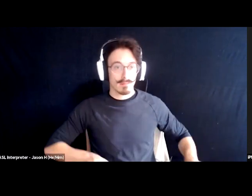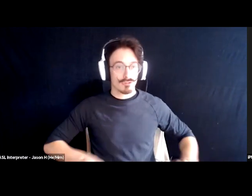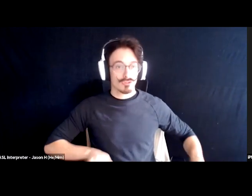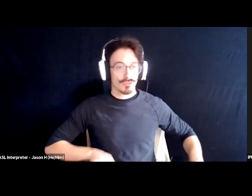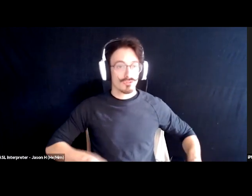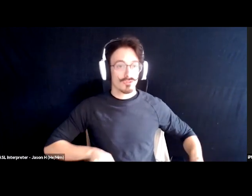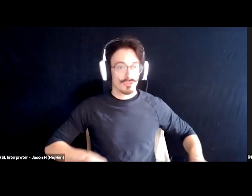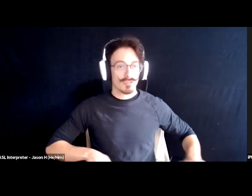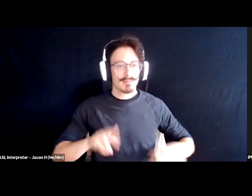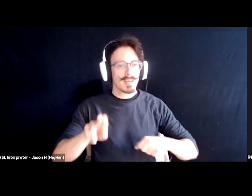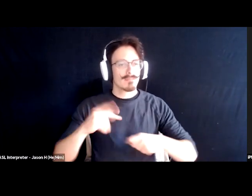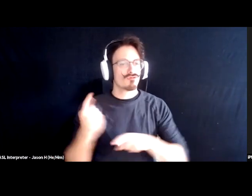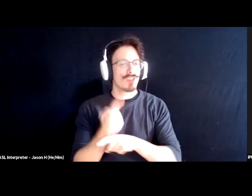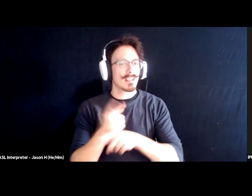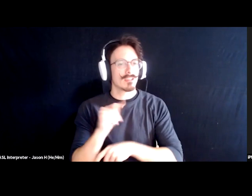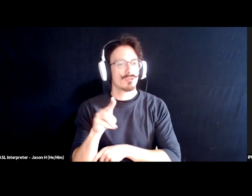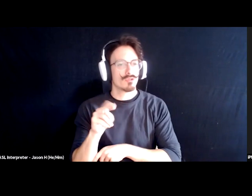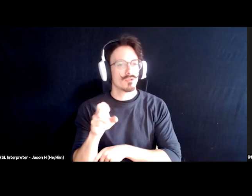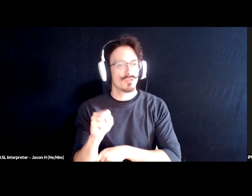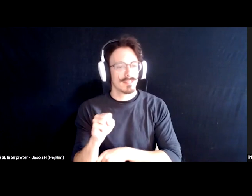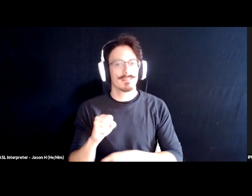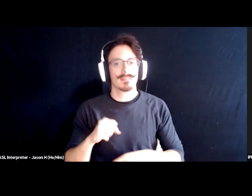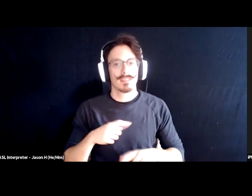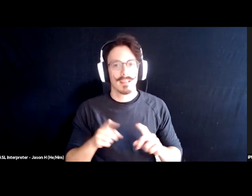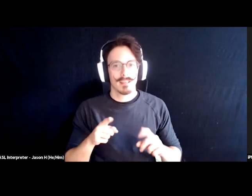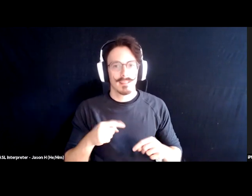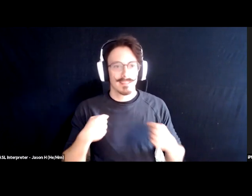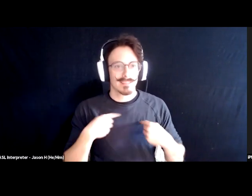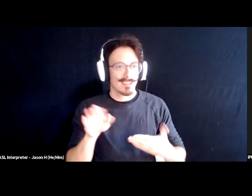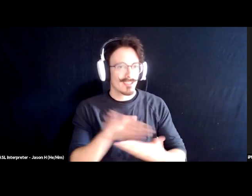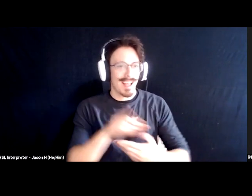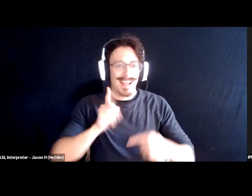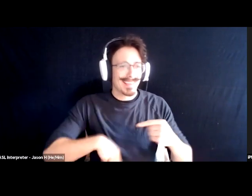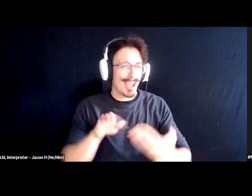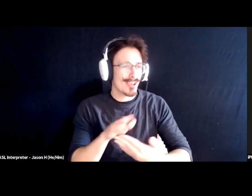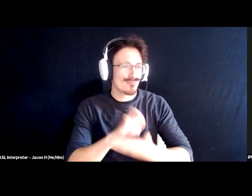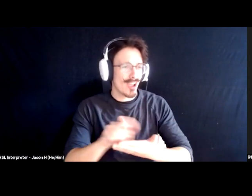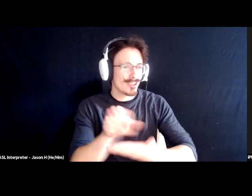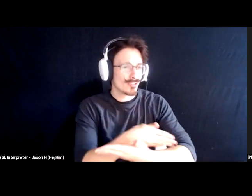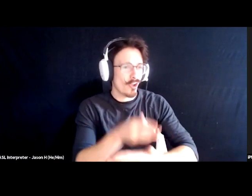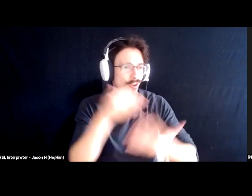standard tuning so there you go this song is called i can't even write a song today and it goes like this